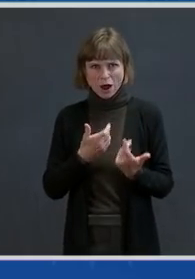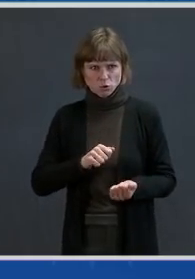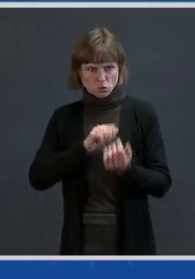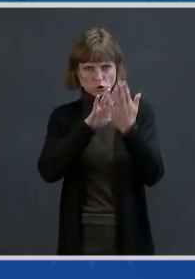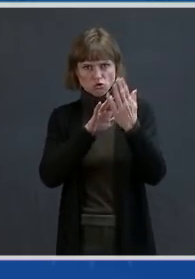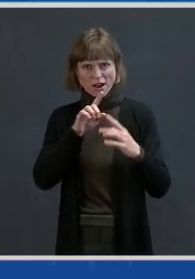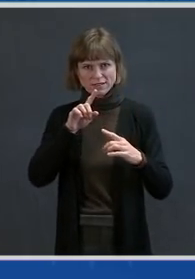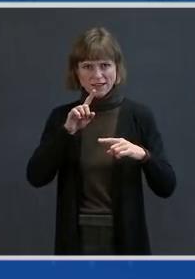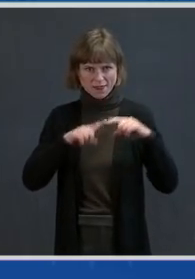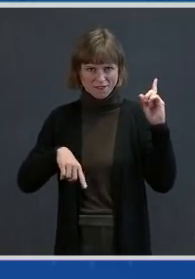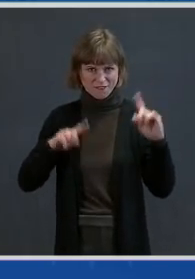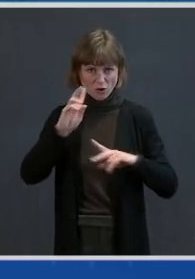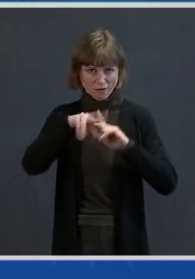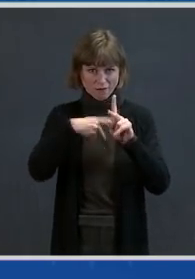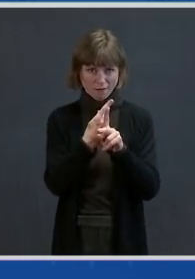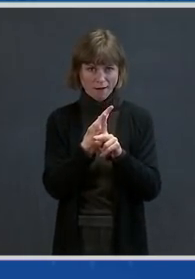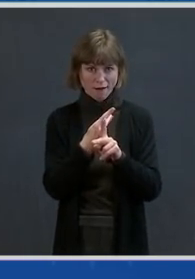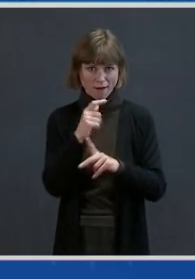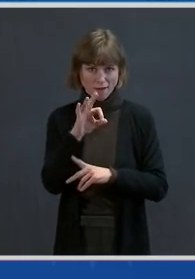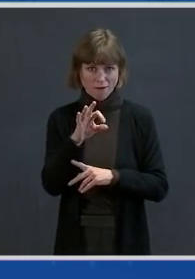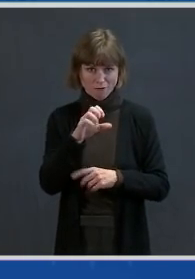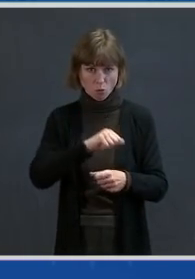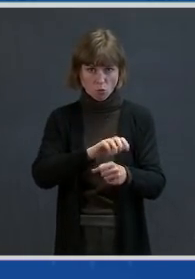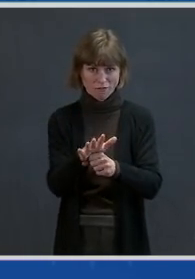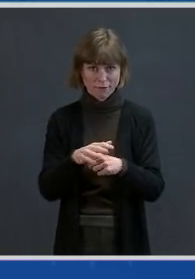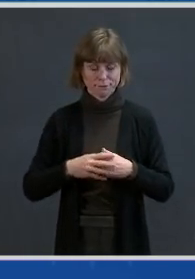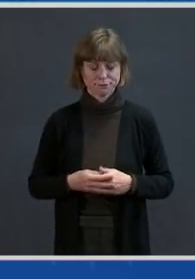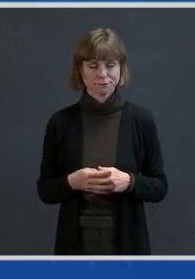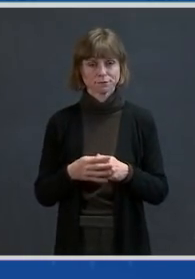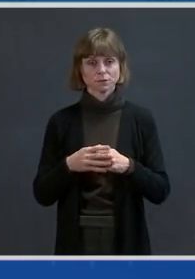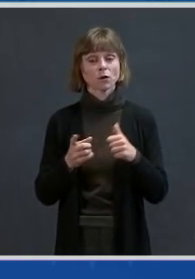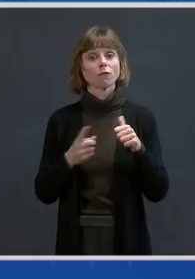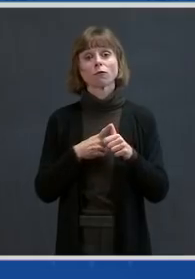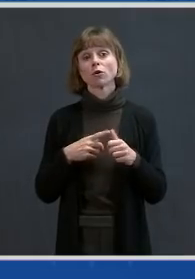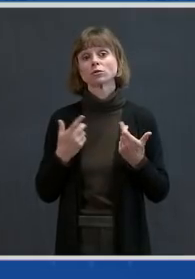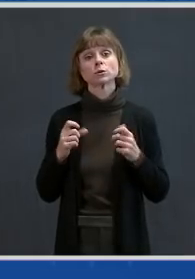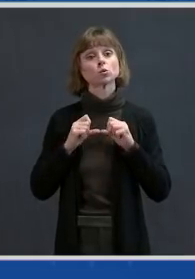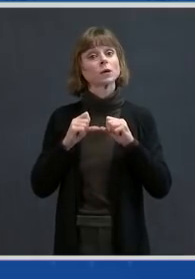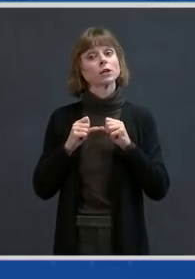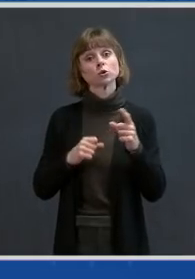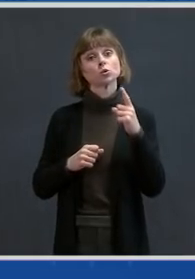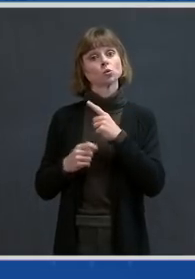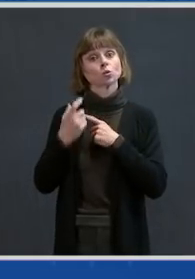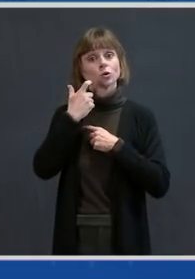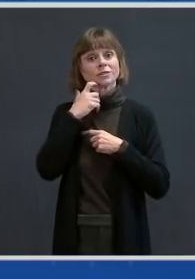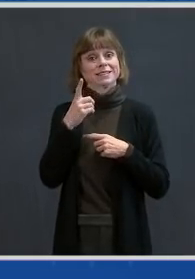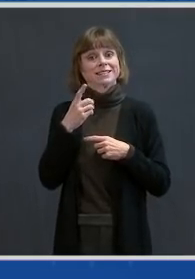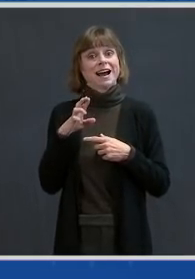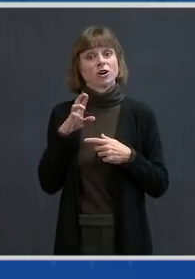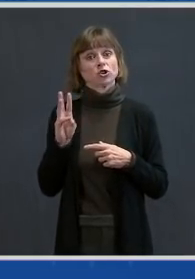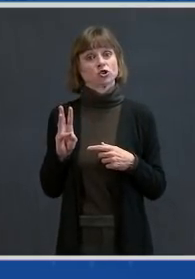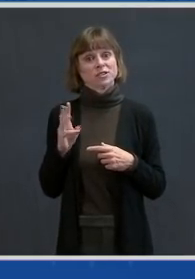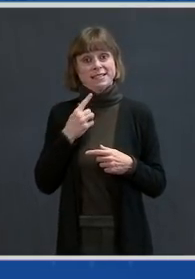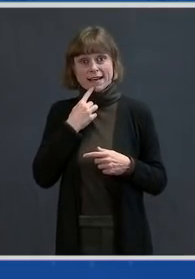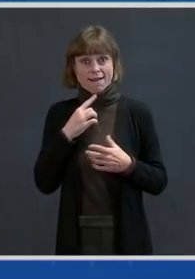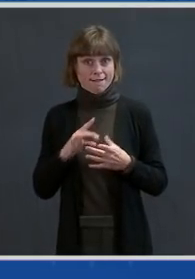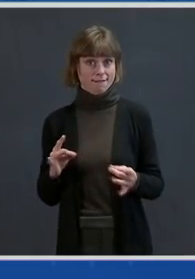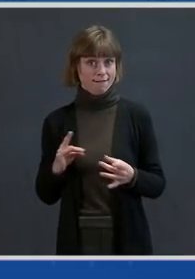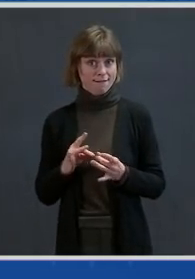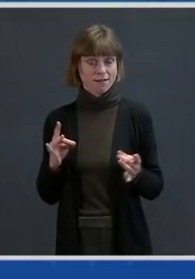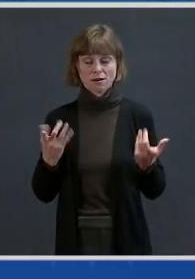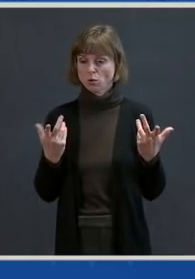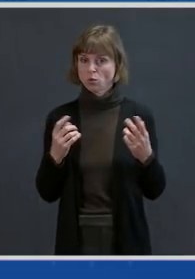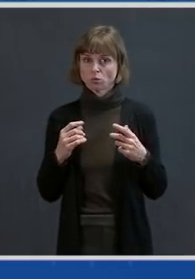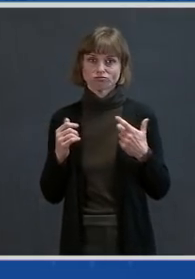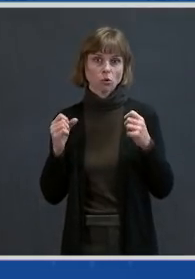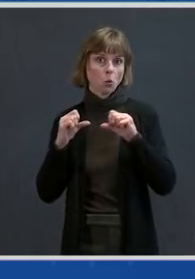First and foremost is to continue what Dr. Walensky mentioned at the close of her comments — to continue